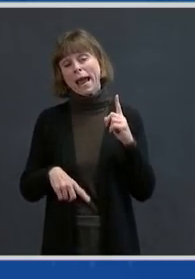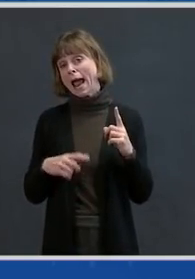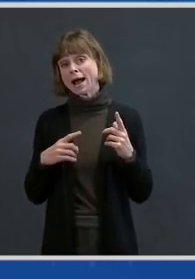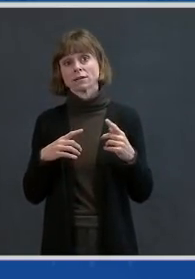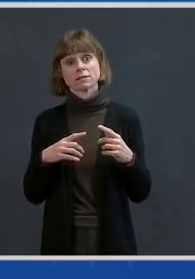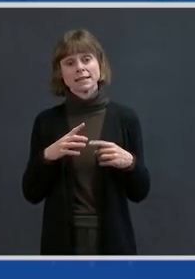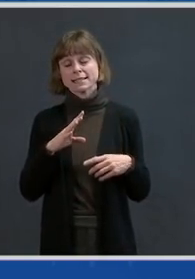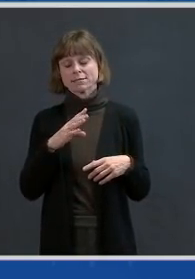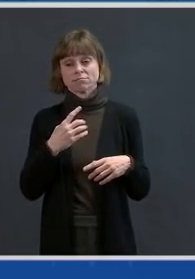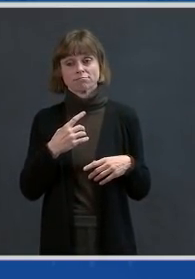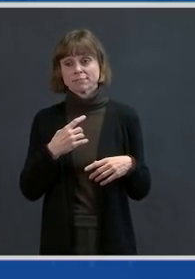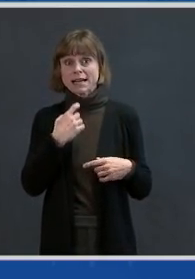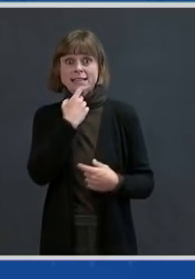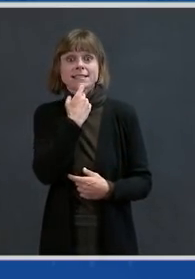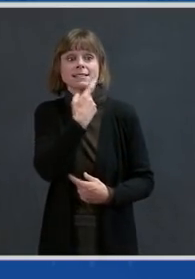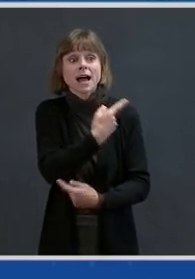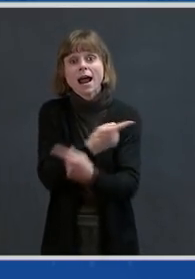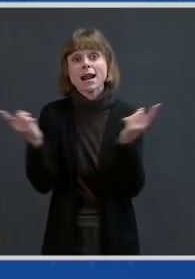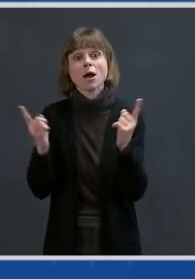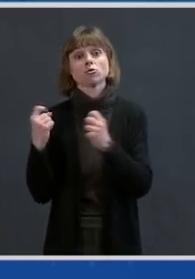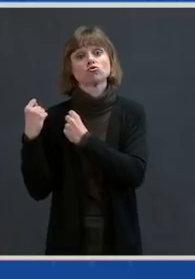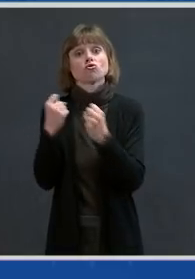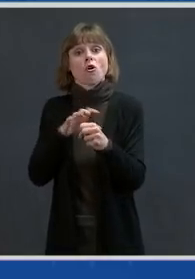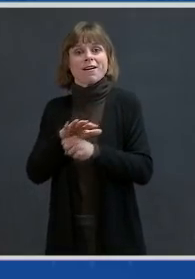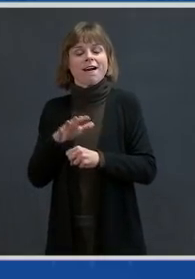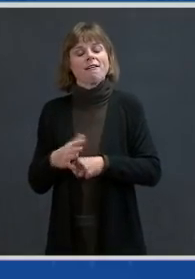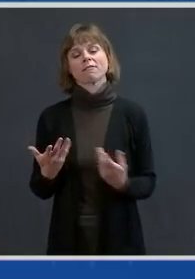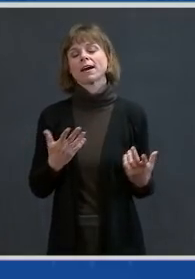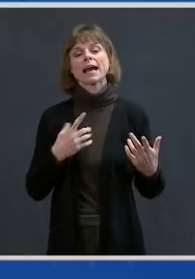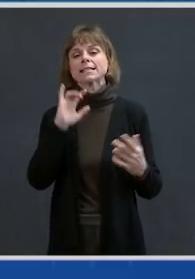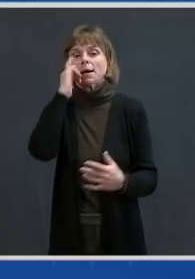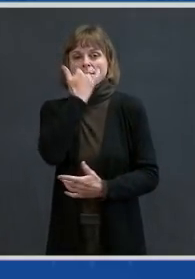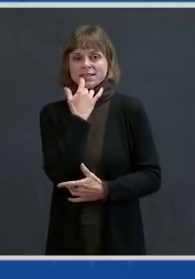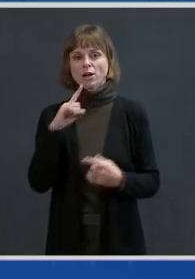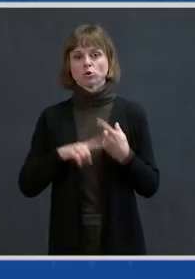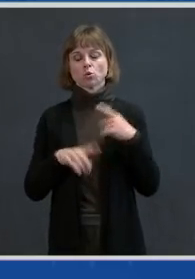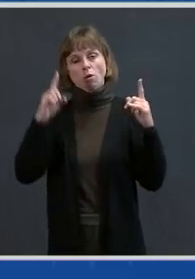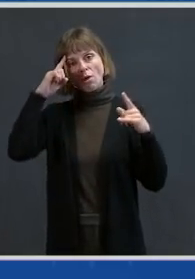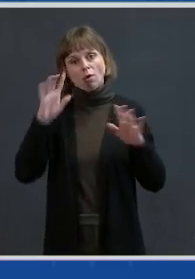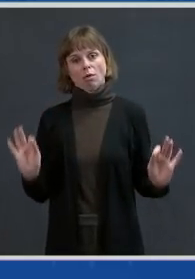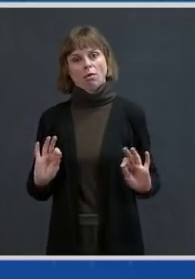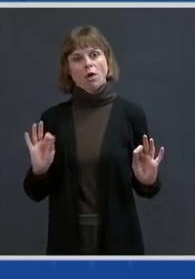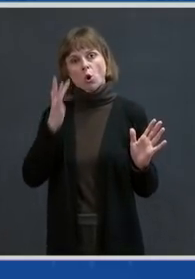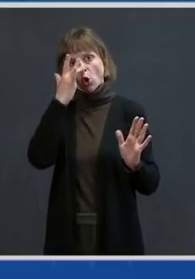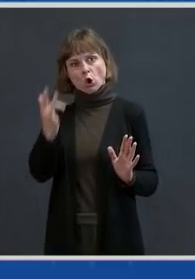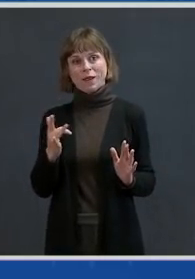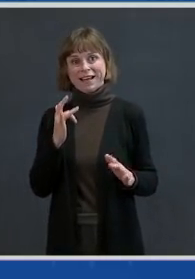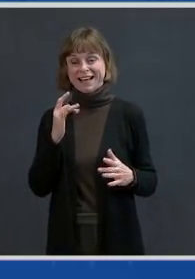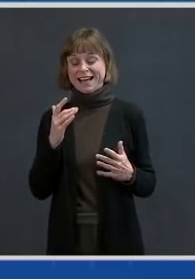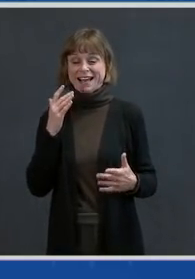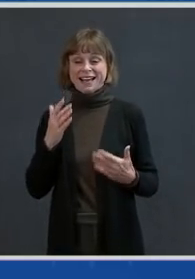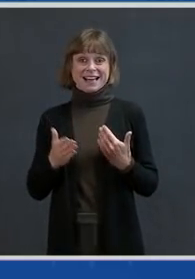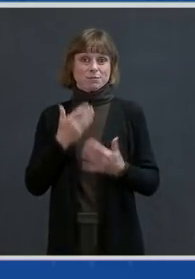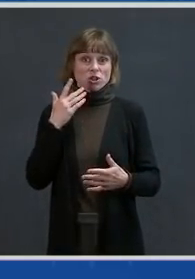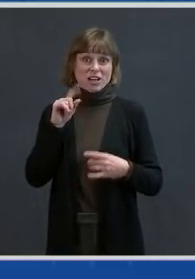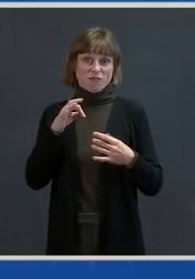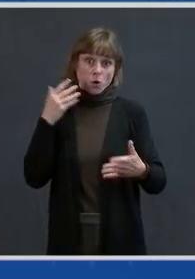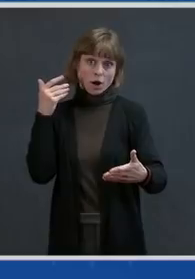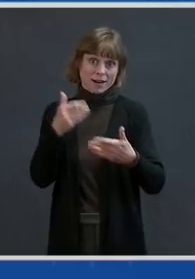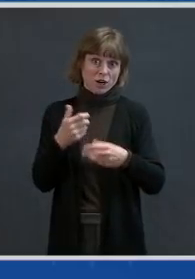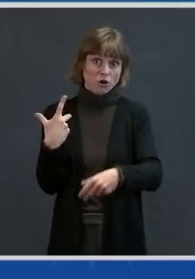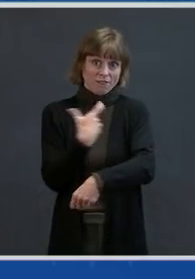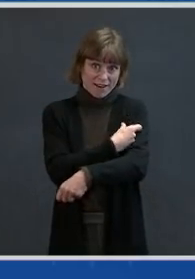take our foot off the gas too early, especially when we are accelerating our vaccination efforts right now. Next question.